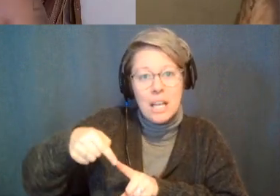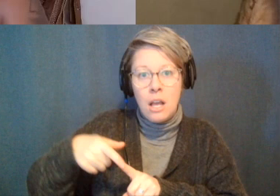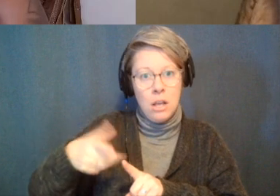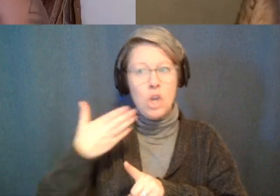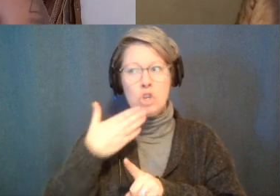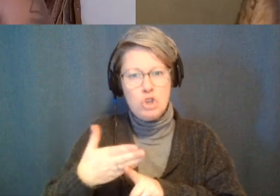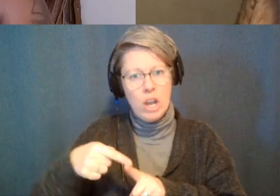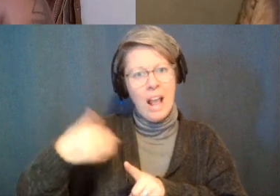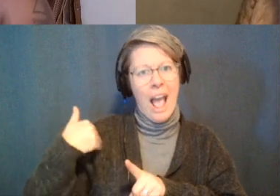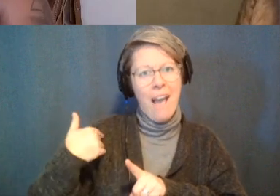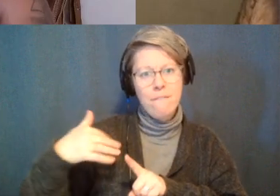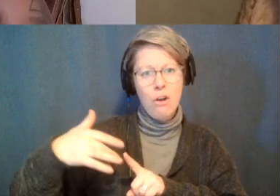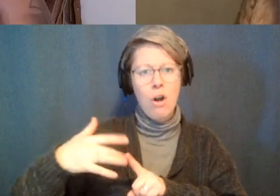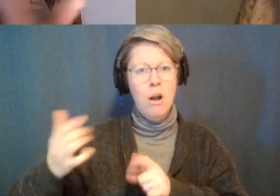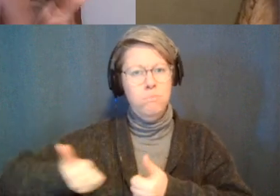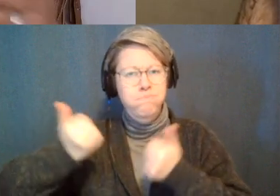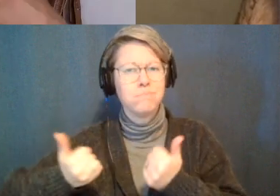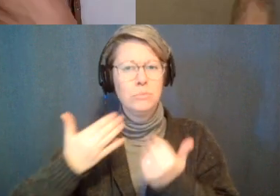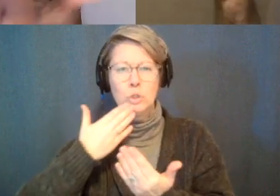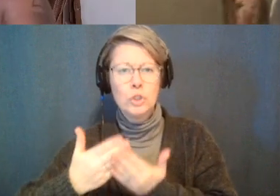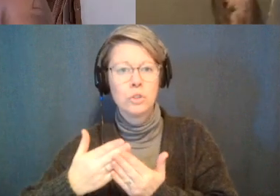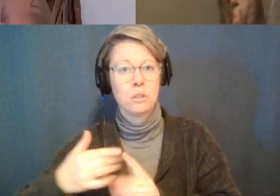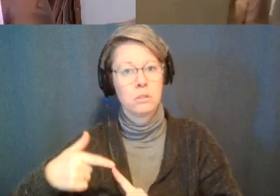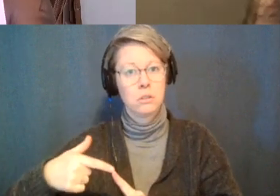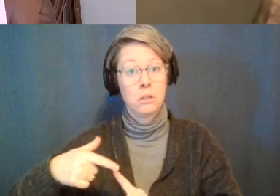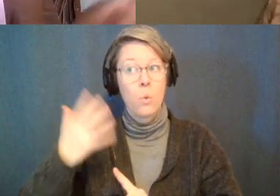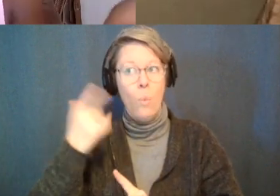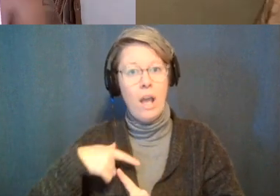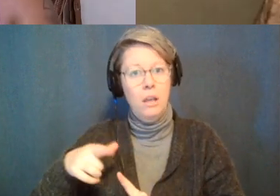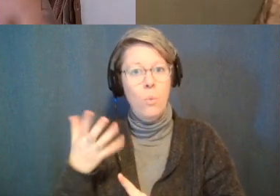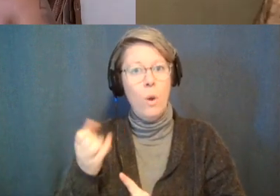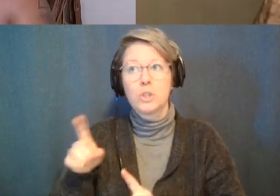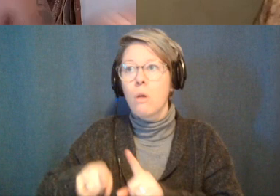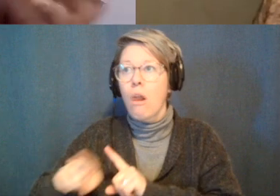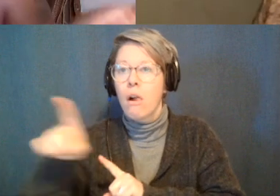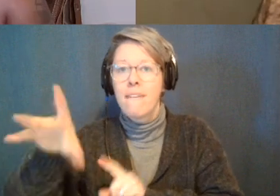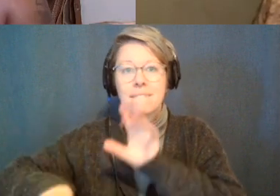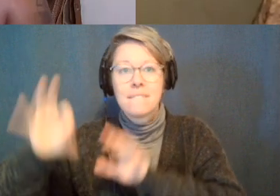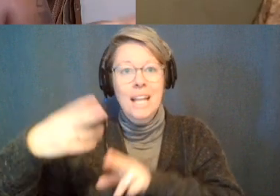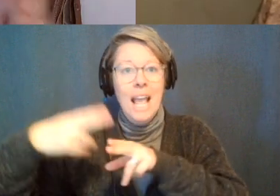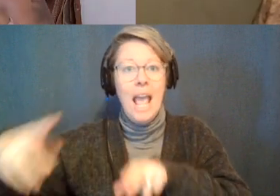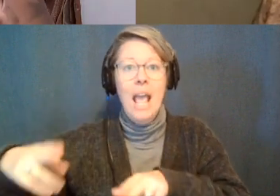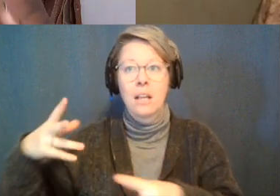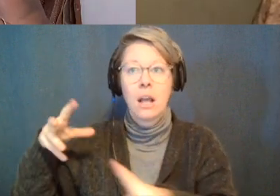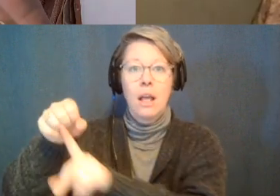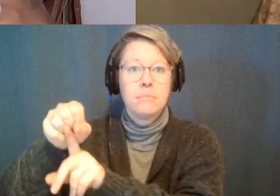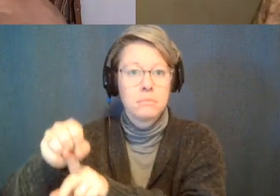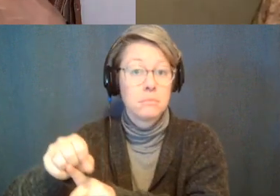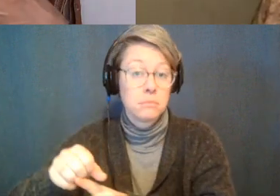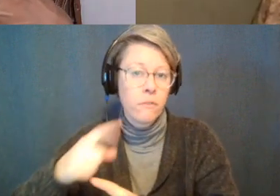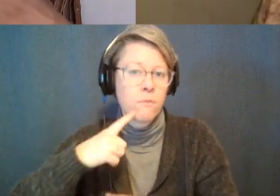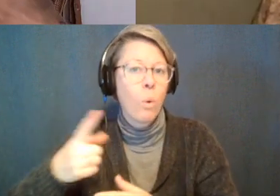because the semen has to be on its best game to to hopefully meet the egg you know to reproduce it has to be in its game so